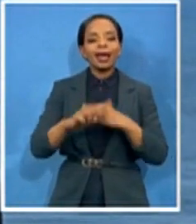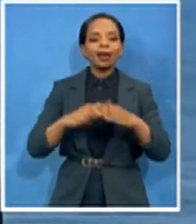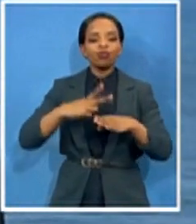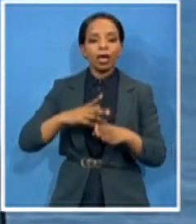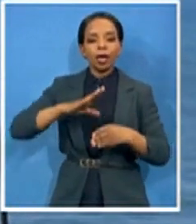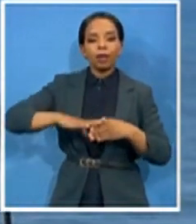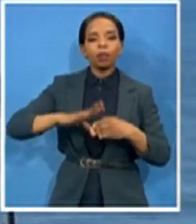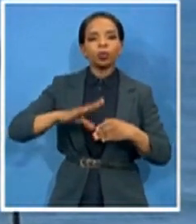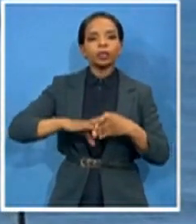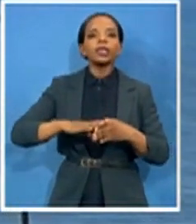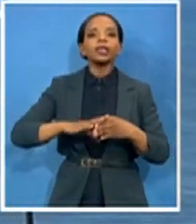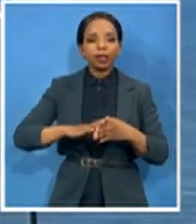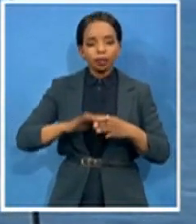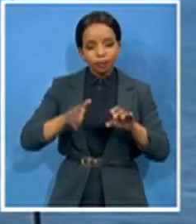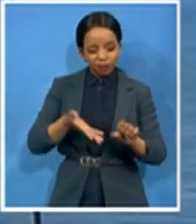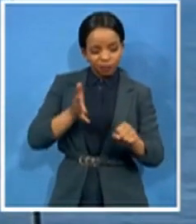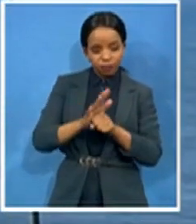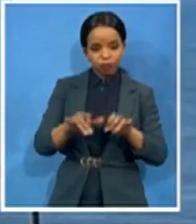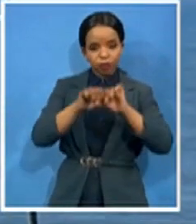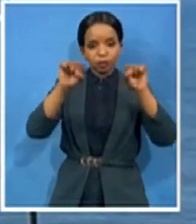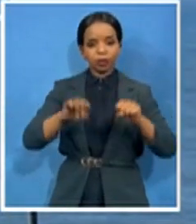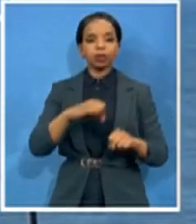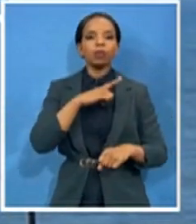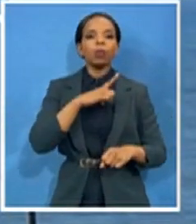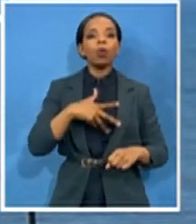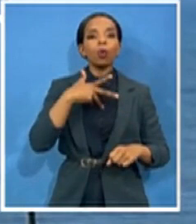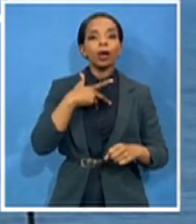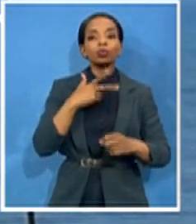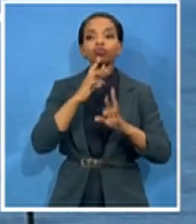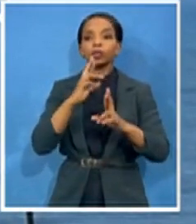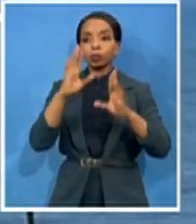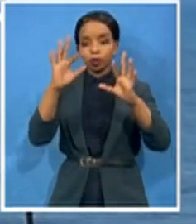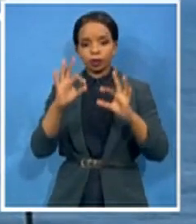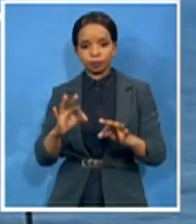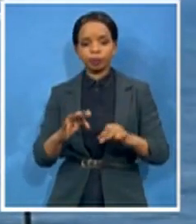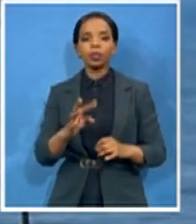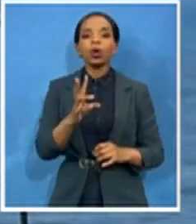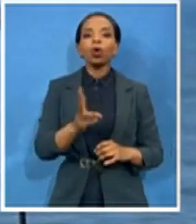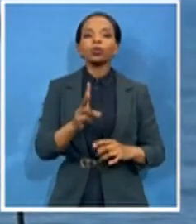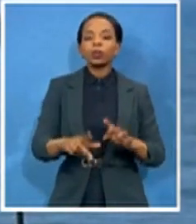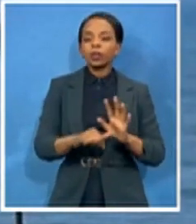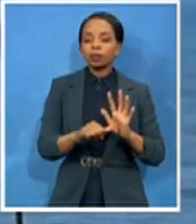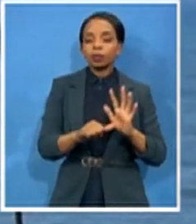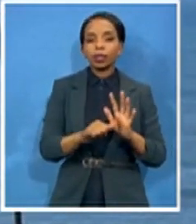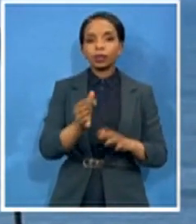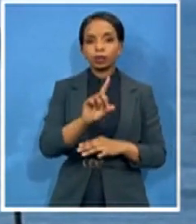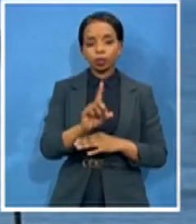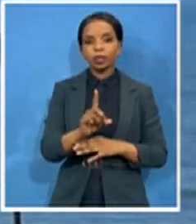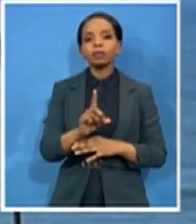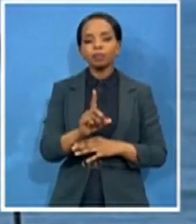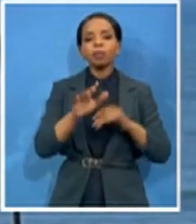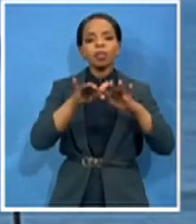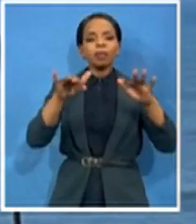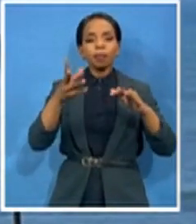to the COVID. What was also very important in the COVID was that elderly people with existing medical conditions,